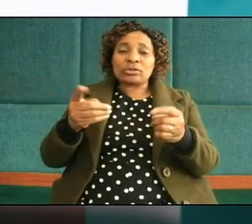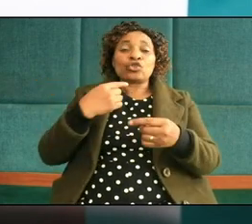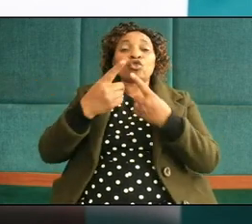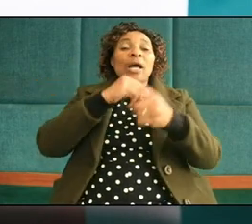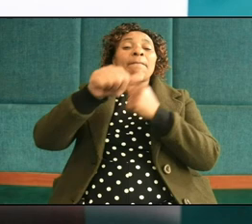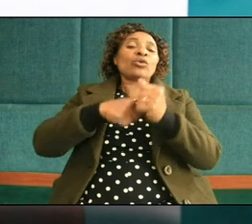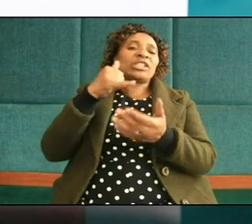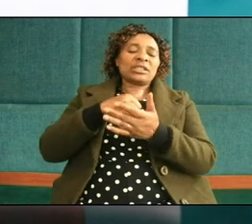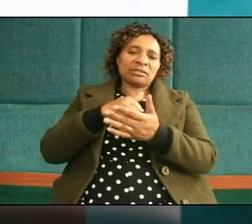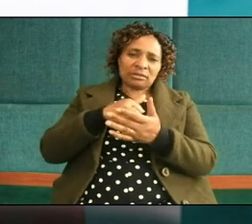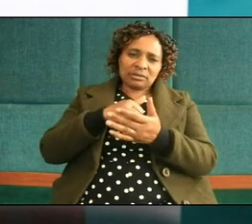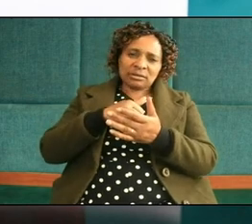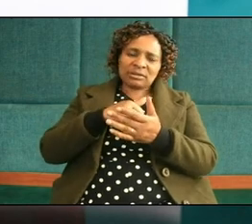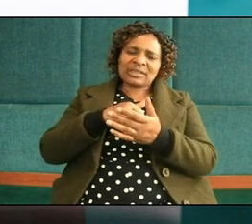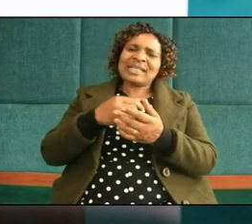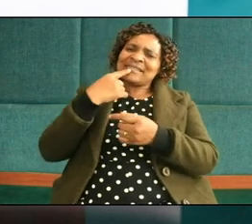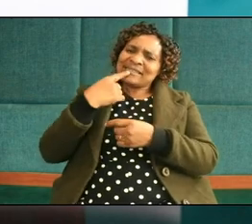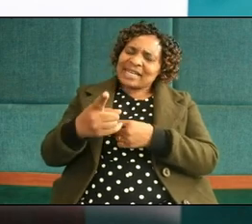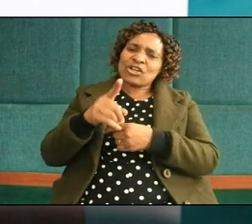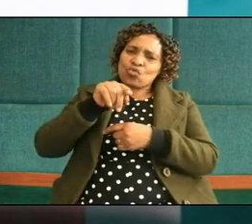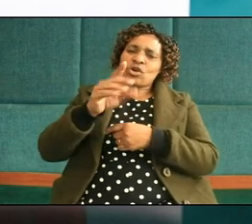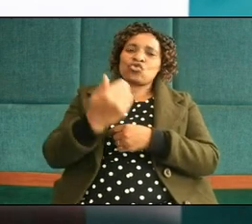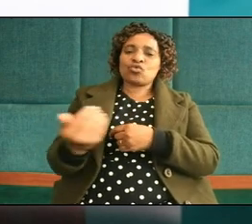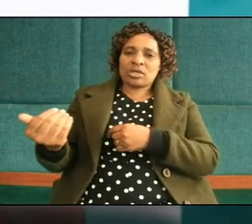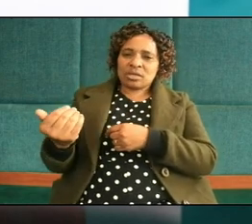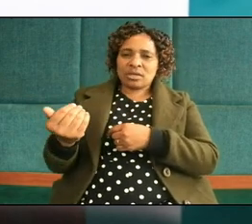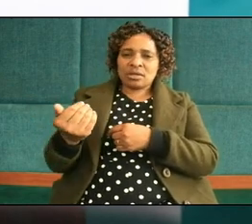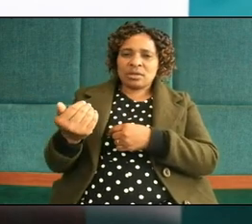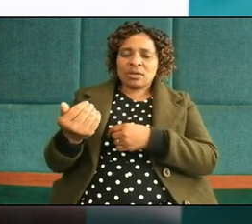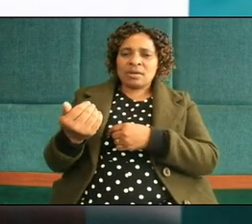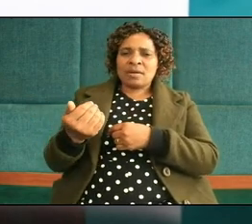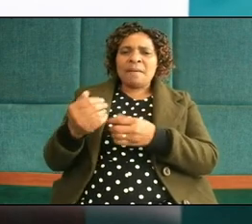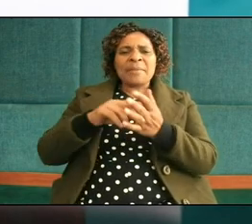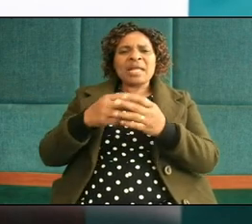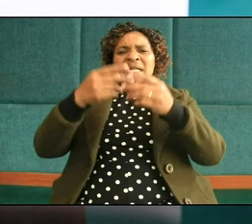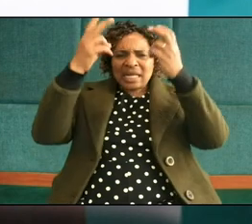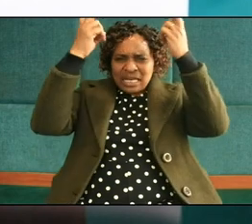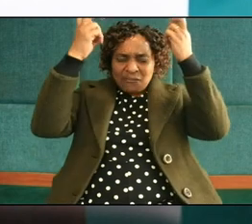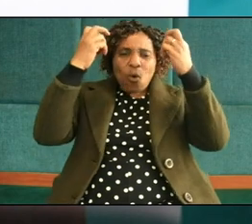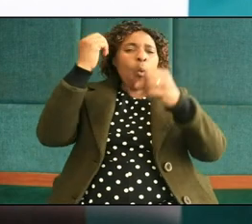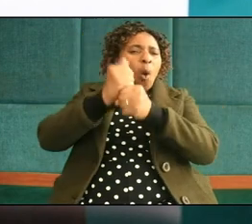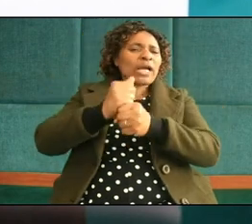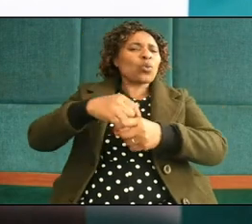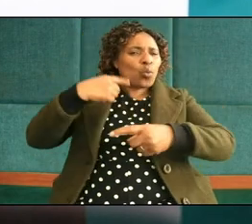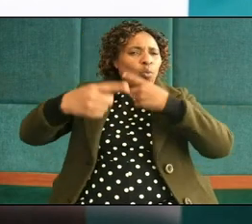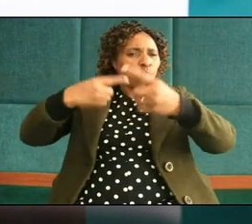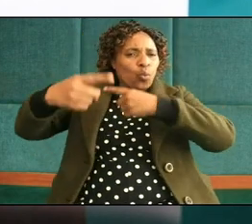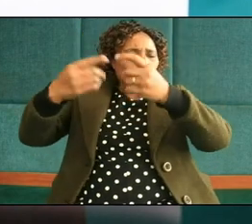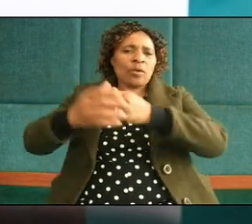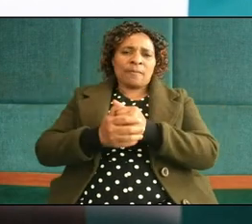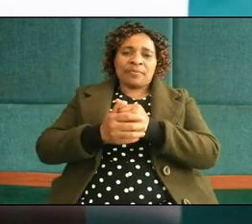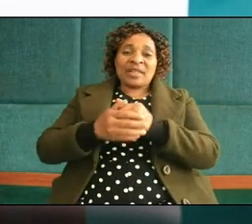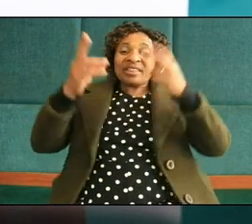them watch their children because the devil is at work and the devil